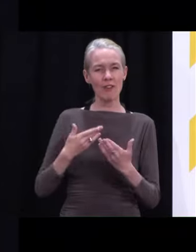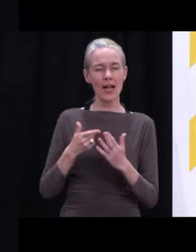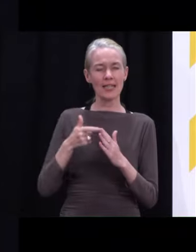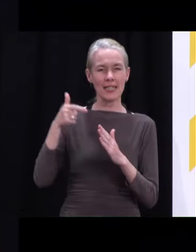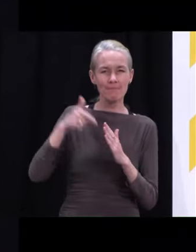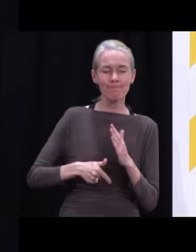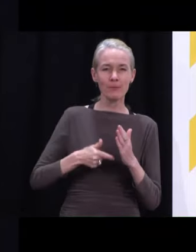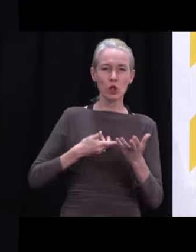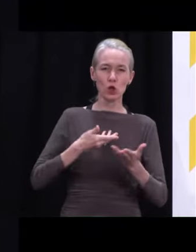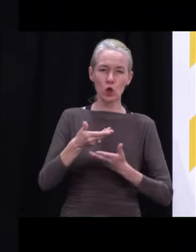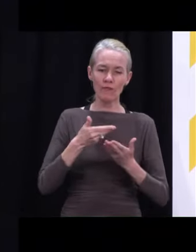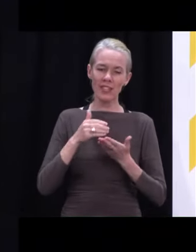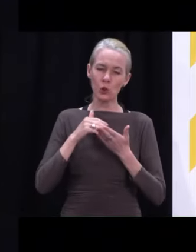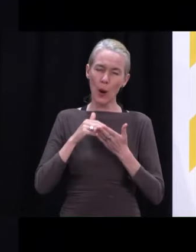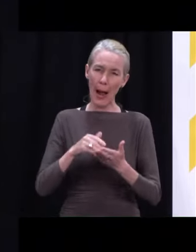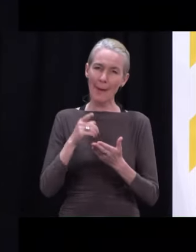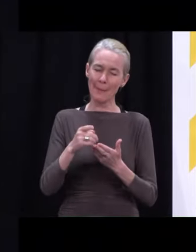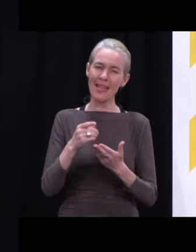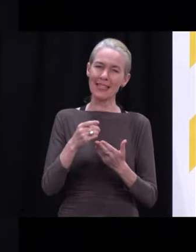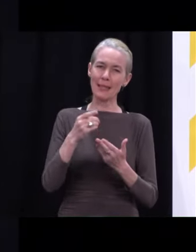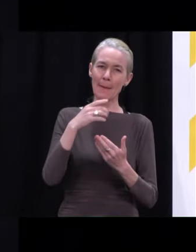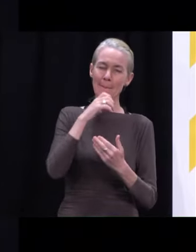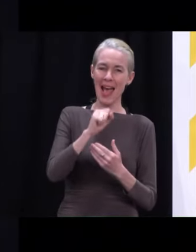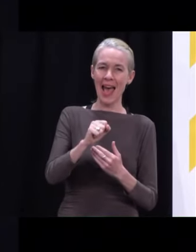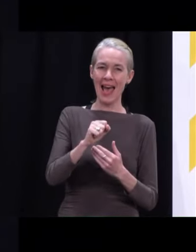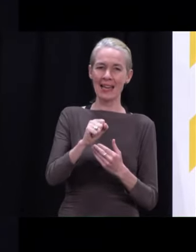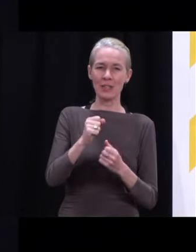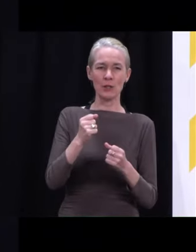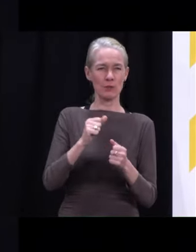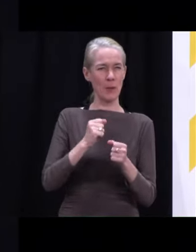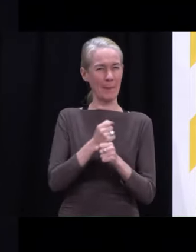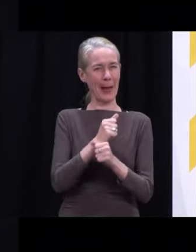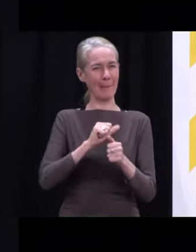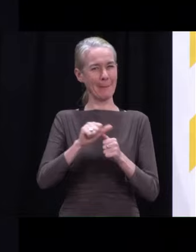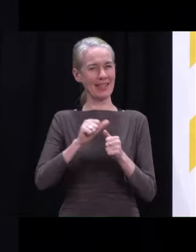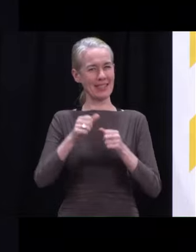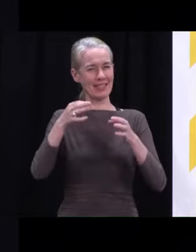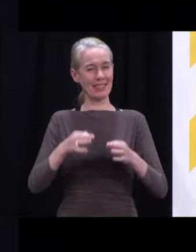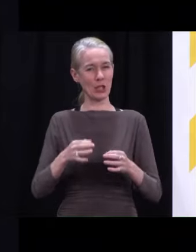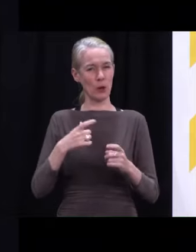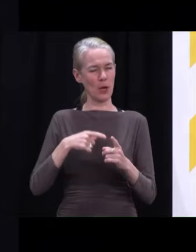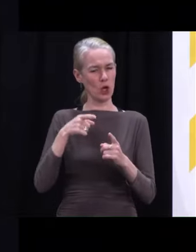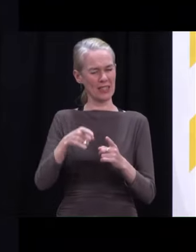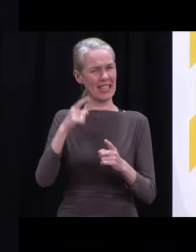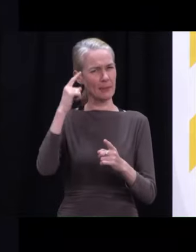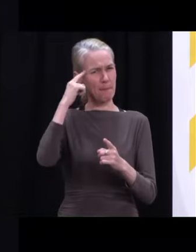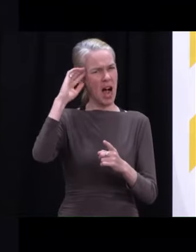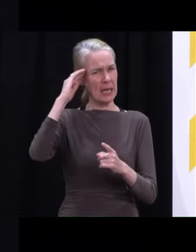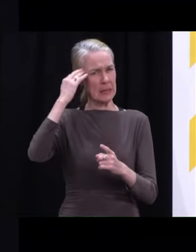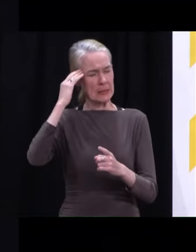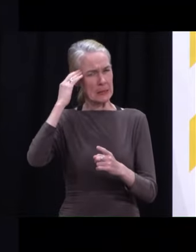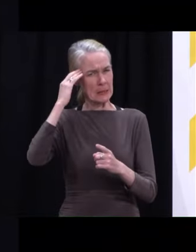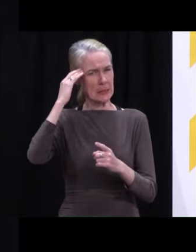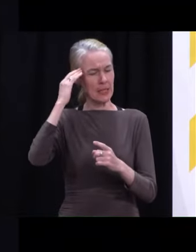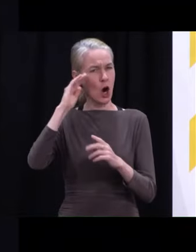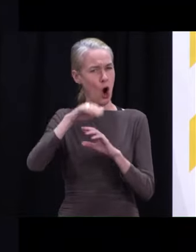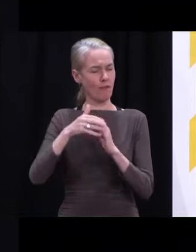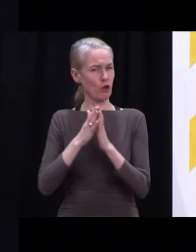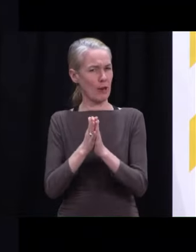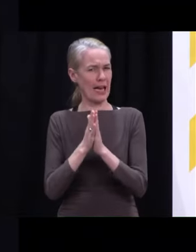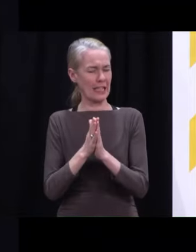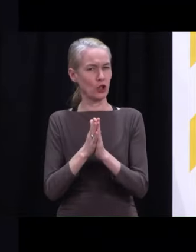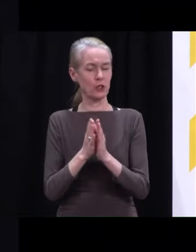know that I'm in a position, I'm just not qualified to make that judgment. But what you can see from, for instance,